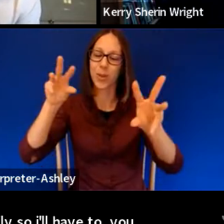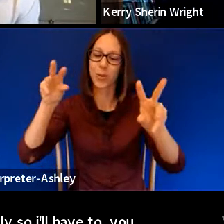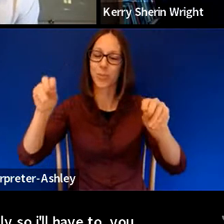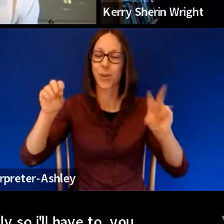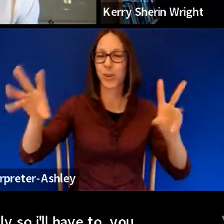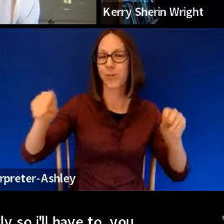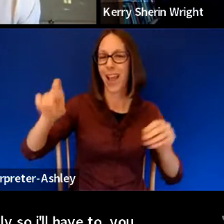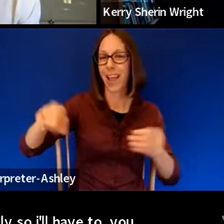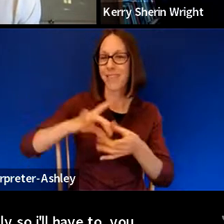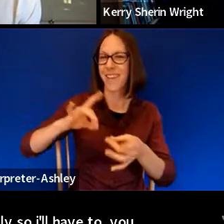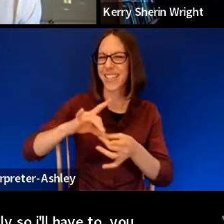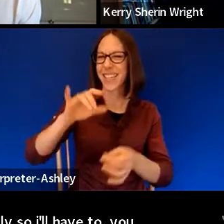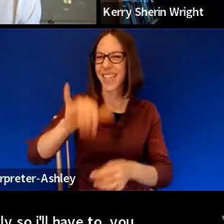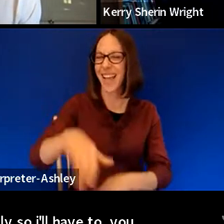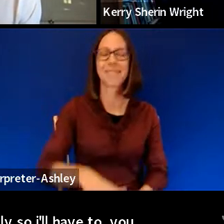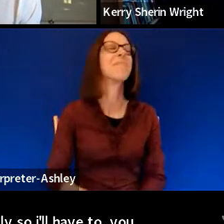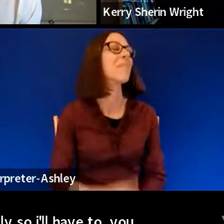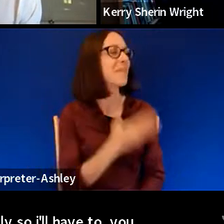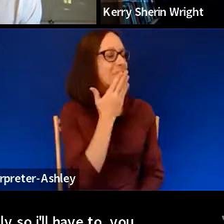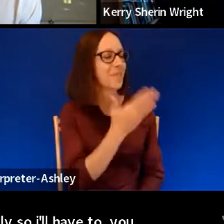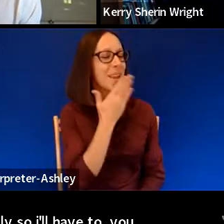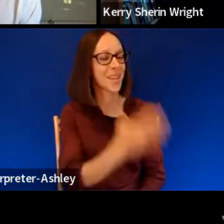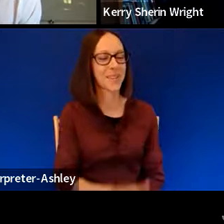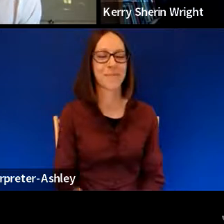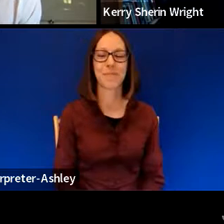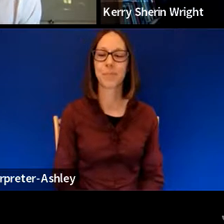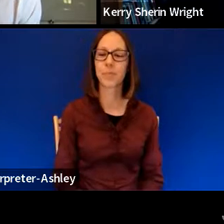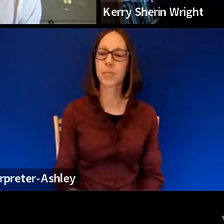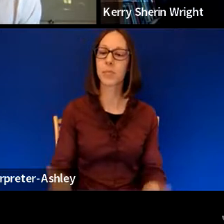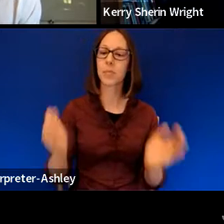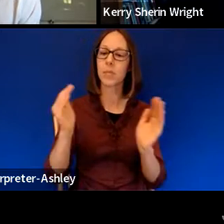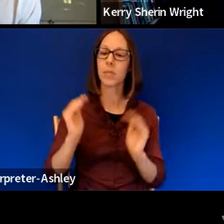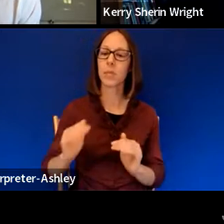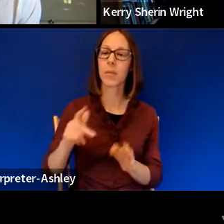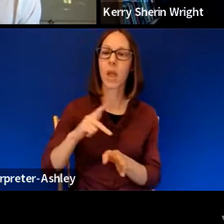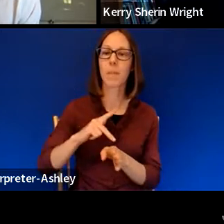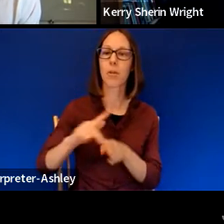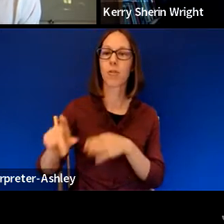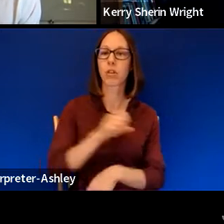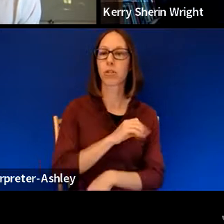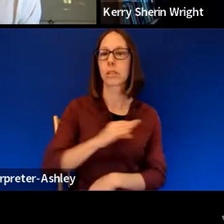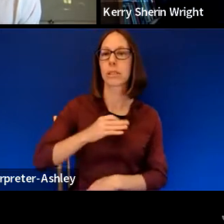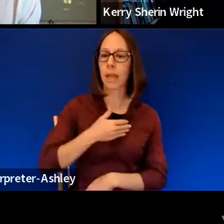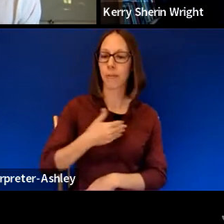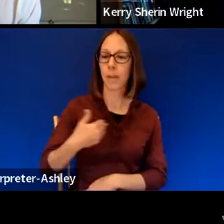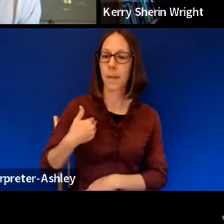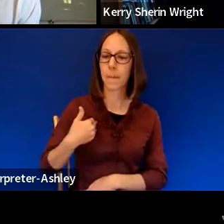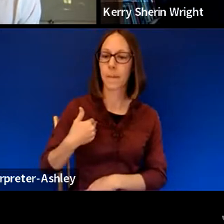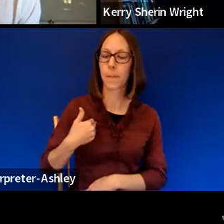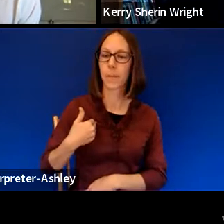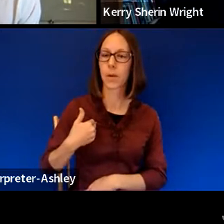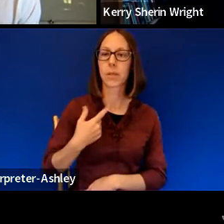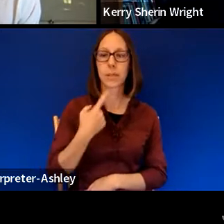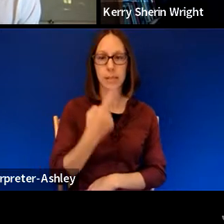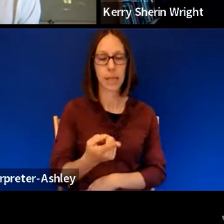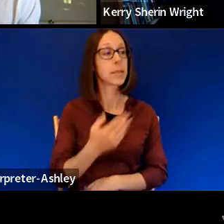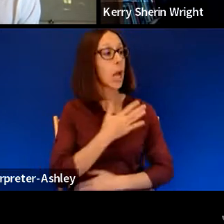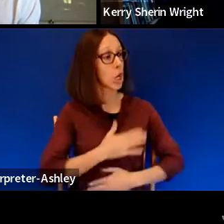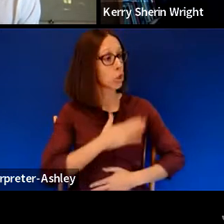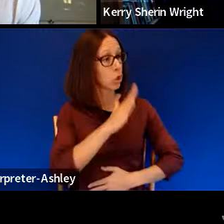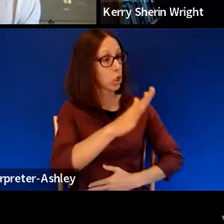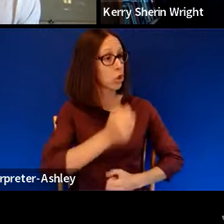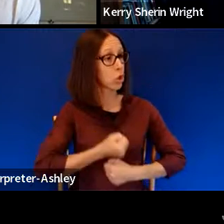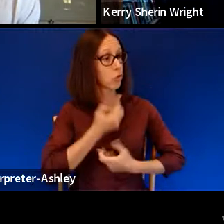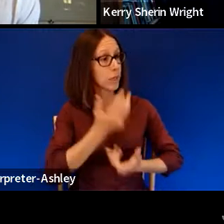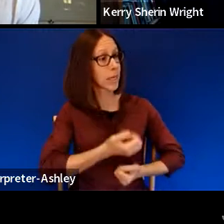Great. Thank you. A professional staff member asks, well, says, I enjoyed your readings. Thank you for